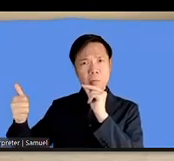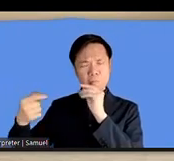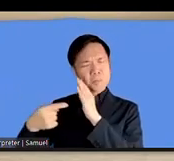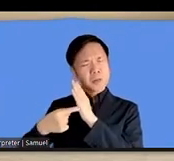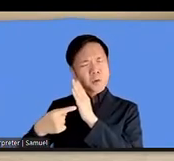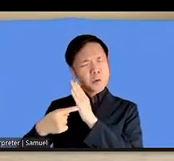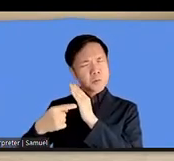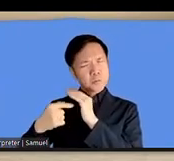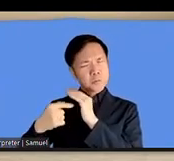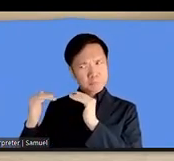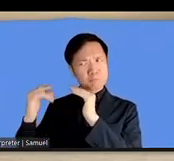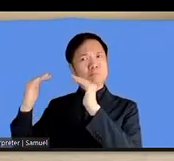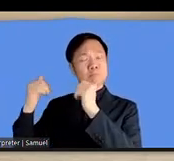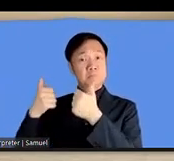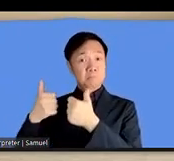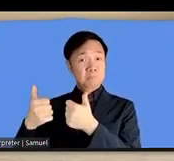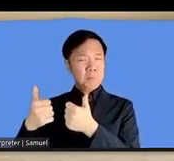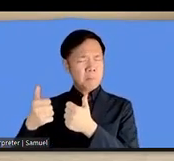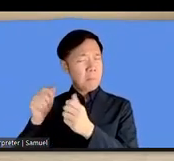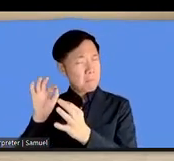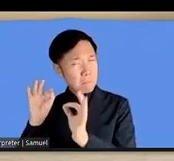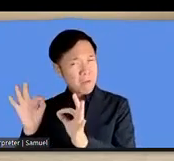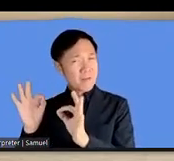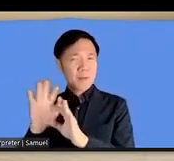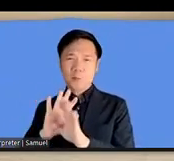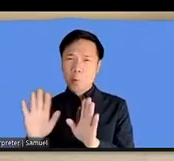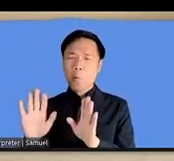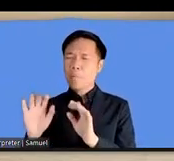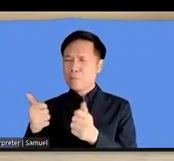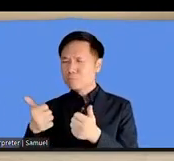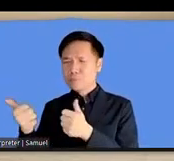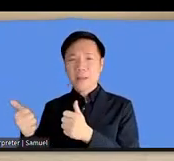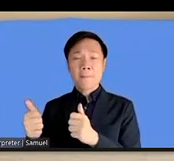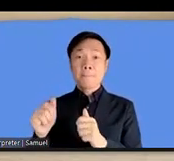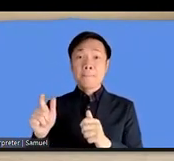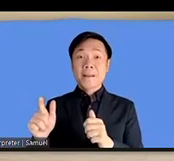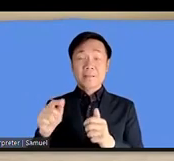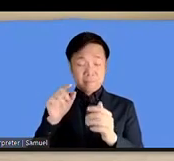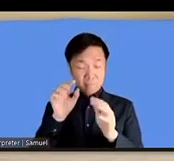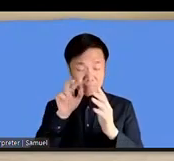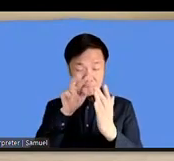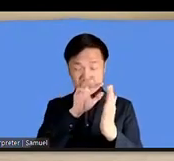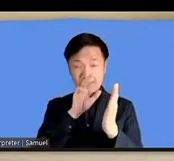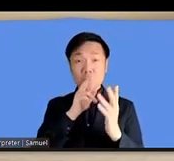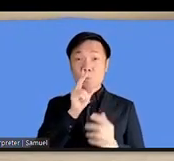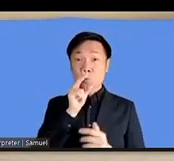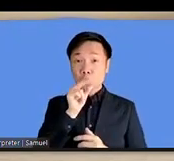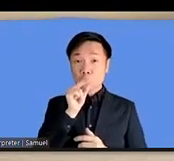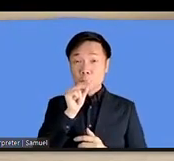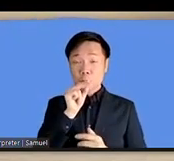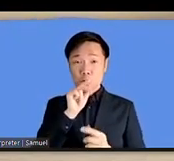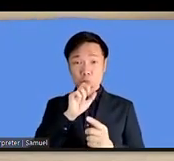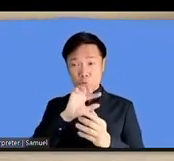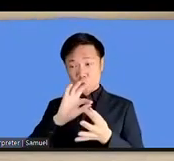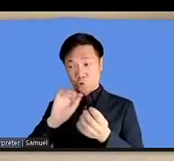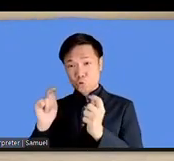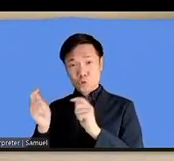however as for the speech to sign language or sign language to speech translation technology